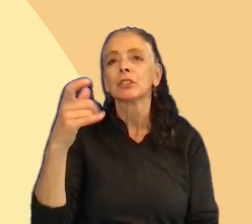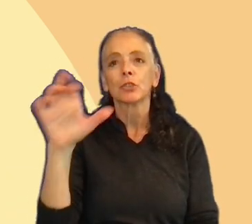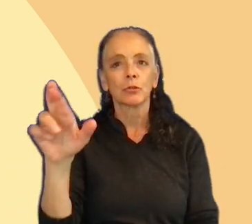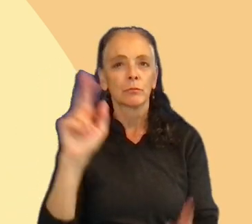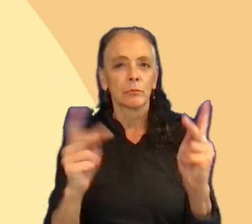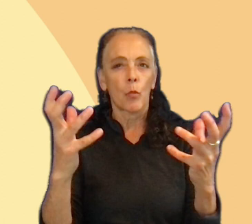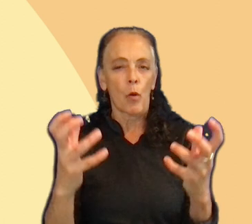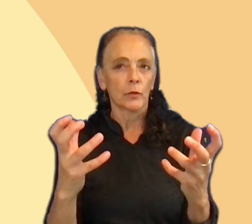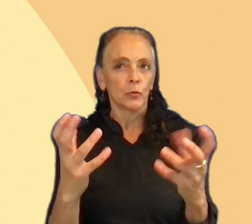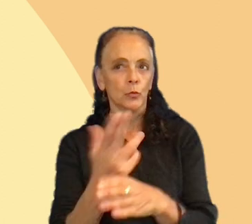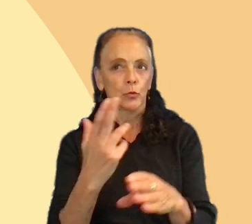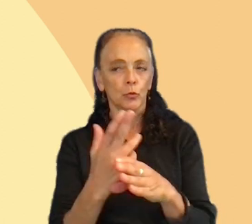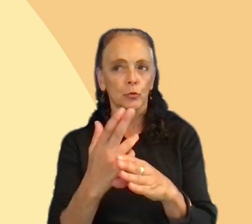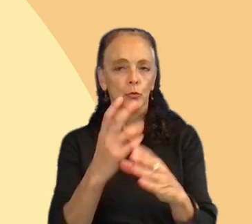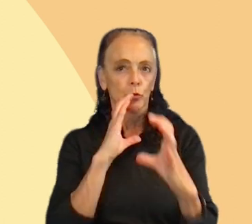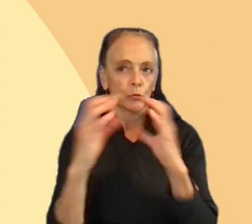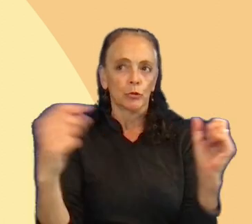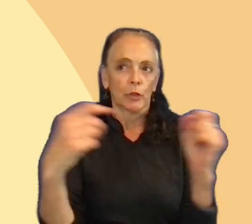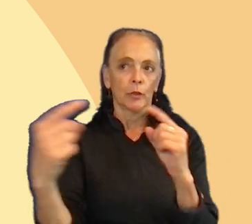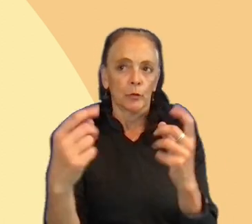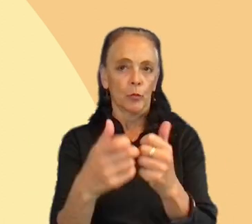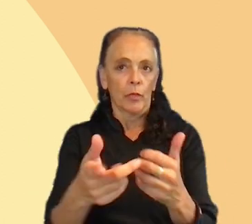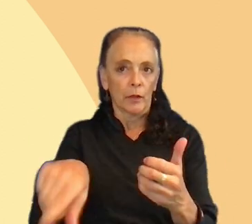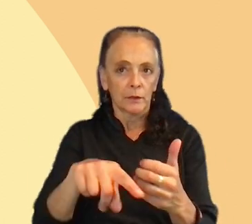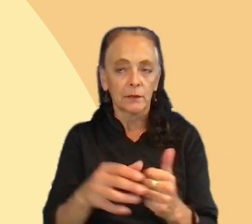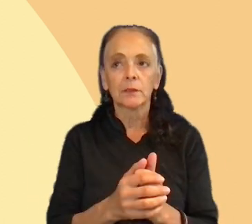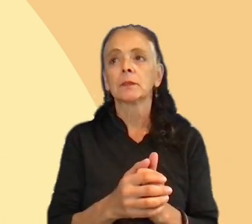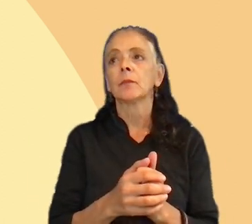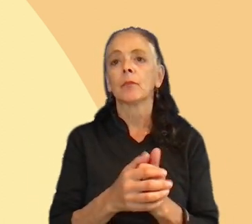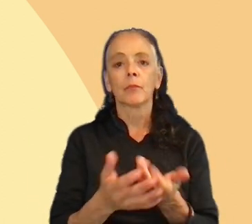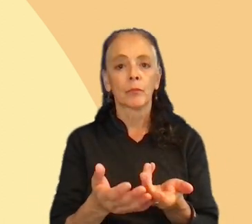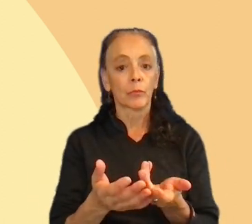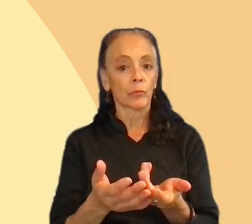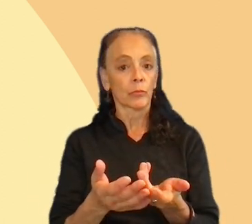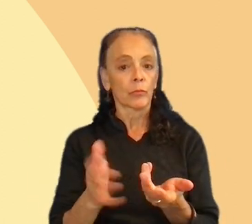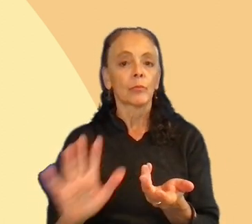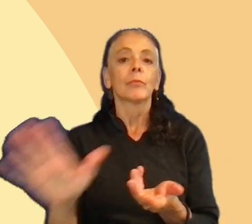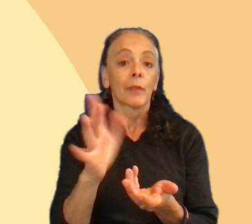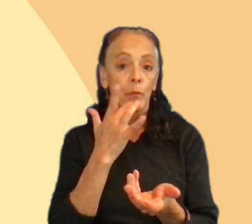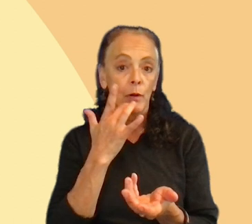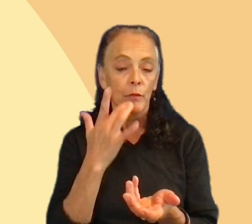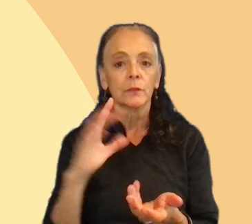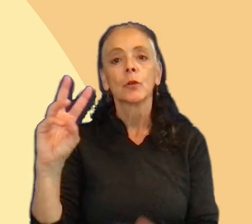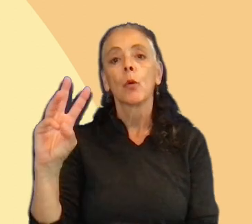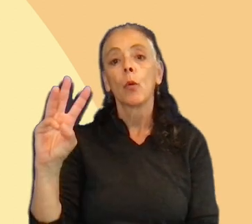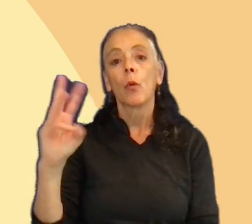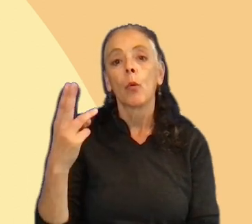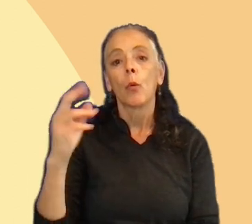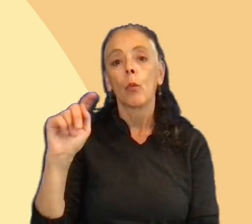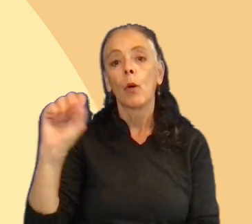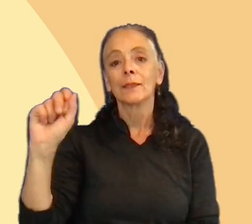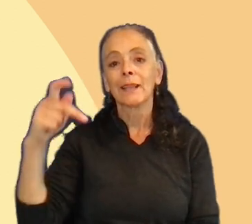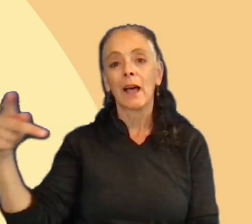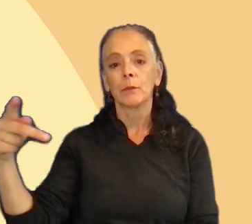to talk to us. That we would use or their preference. WhatsApp is very common in Brazil,